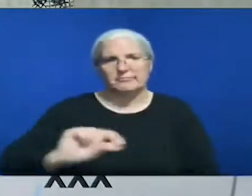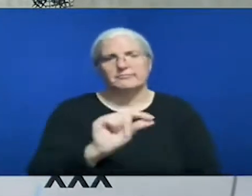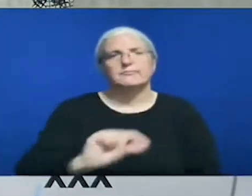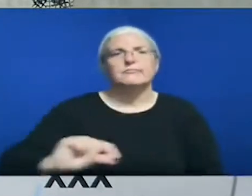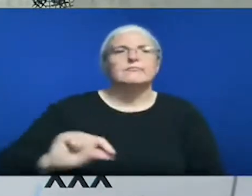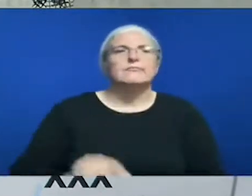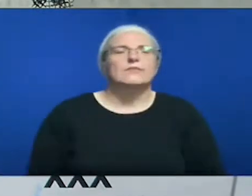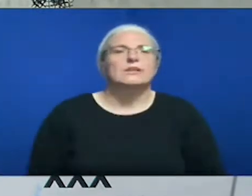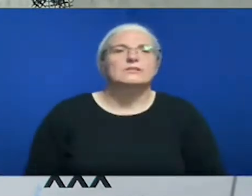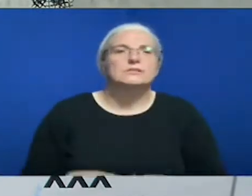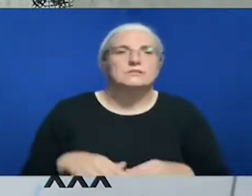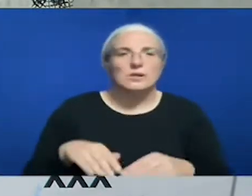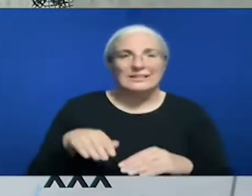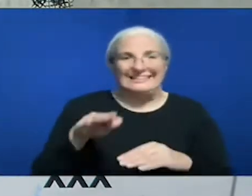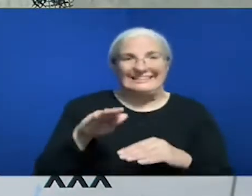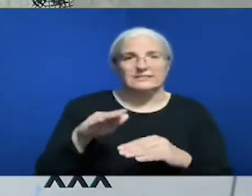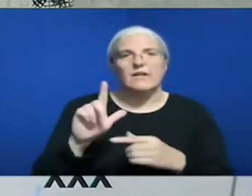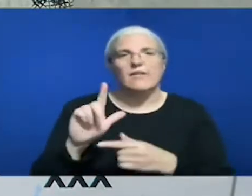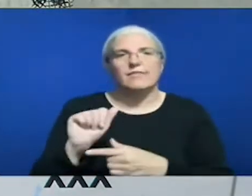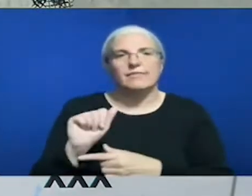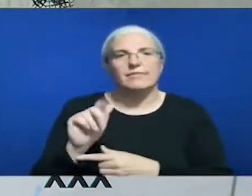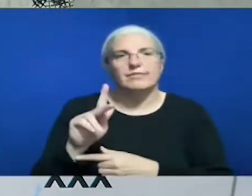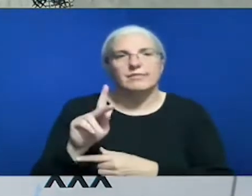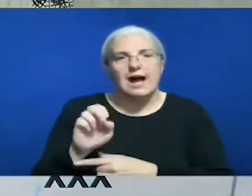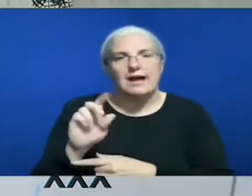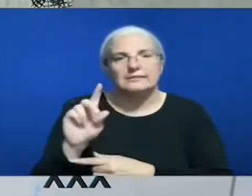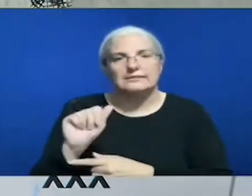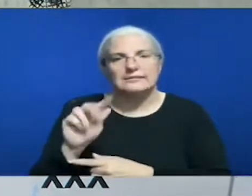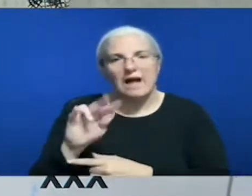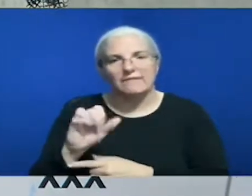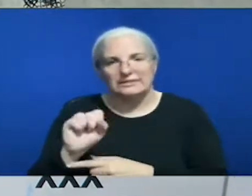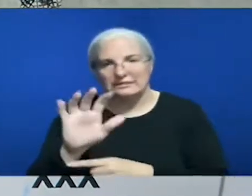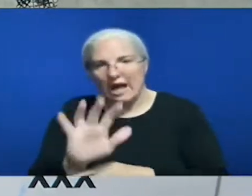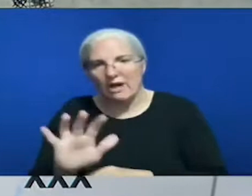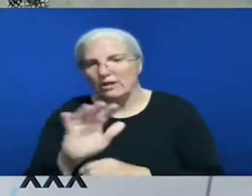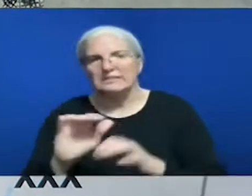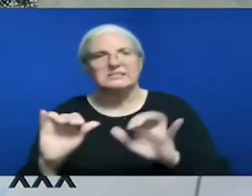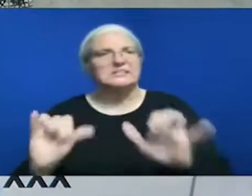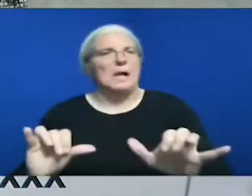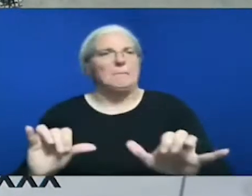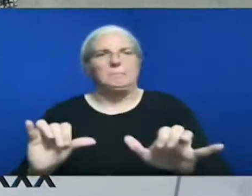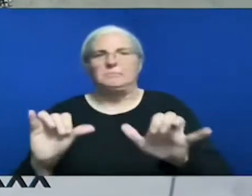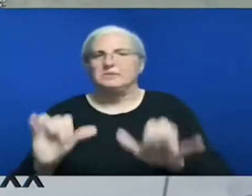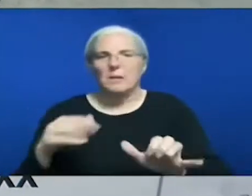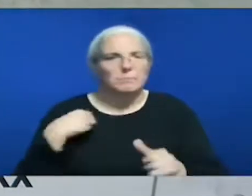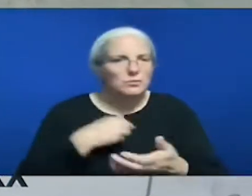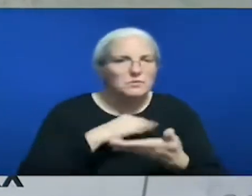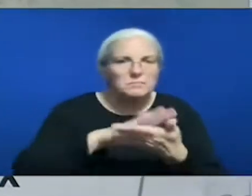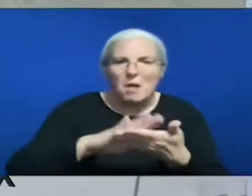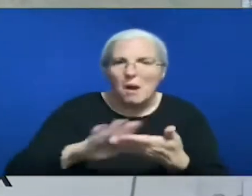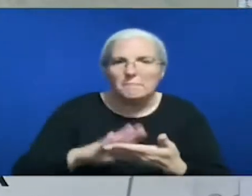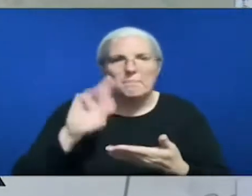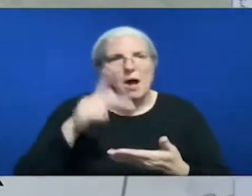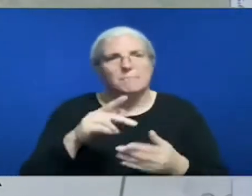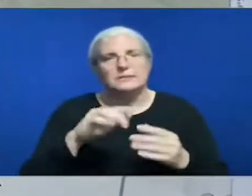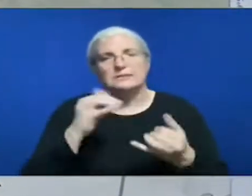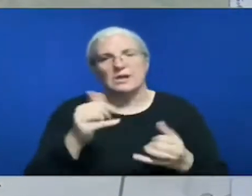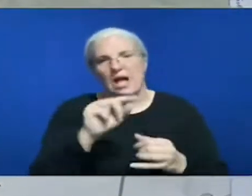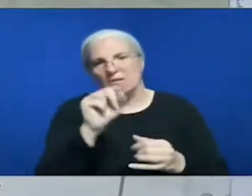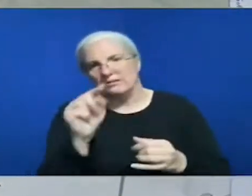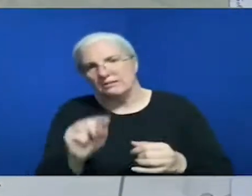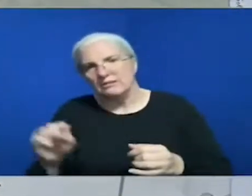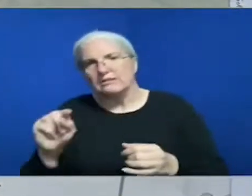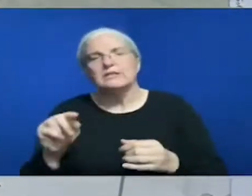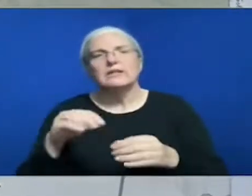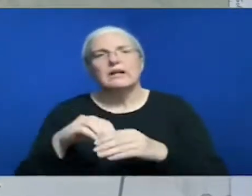that the resources are continuing to mop up 150 feet and work their way all the way down in and around Davis Lake